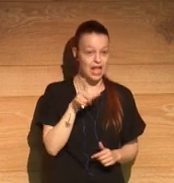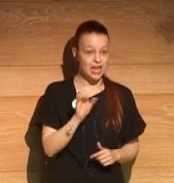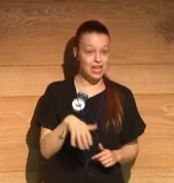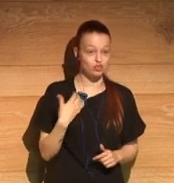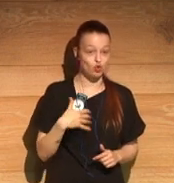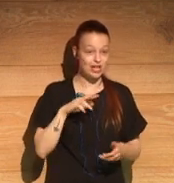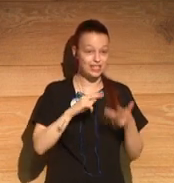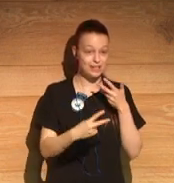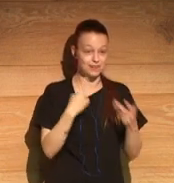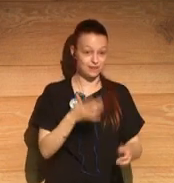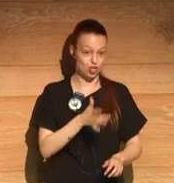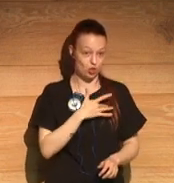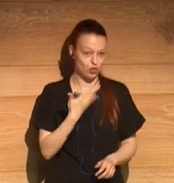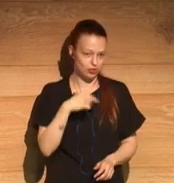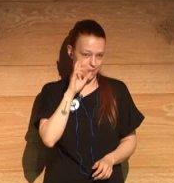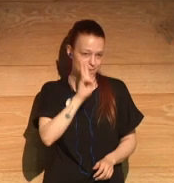The Heart and Invisible Furies.